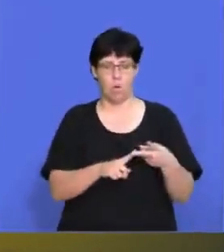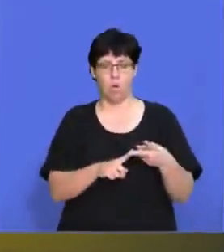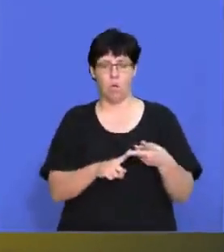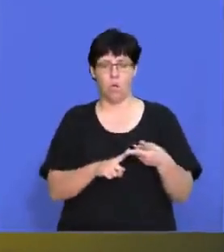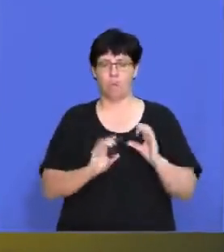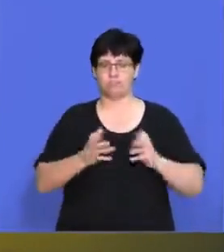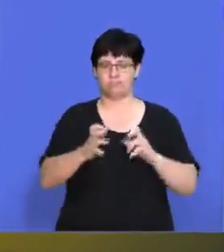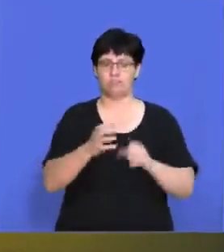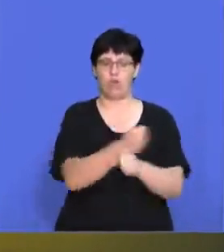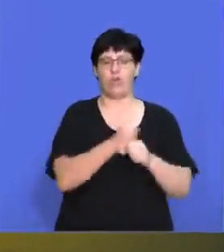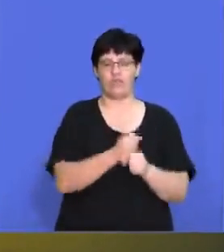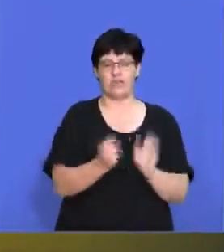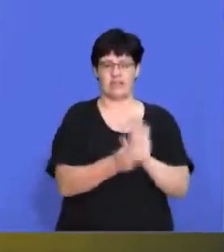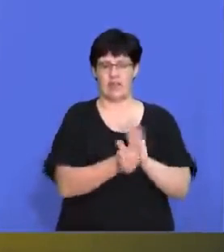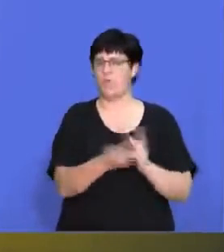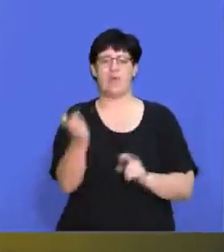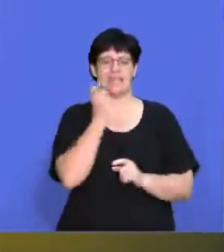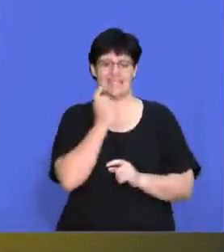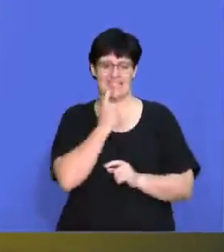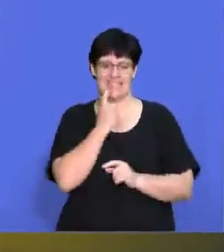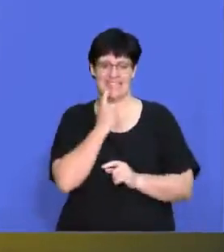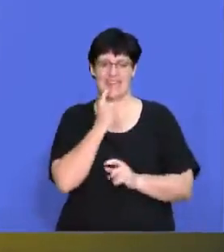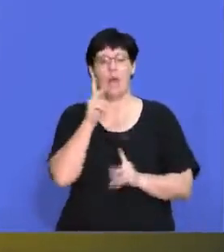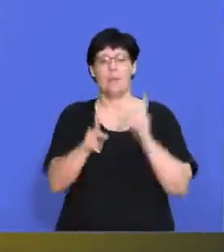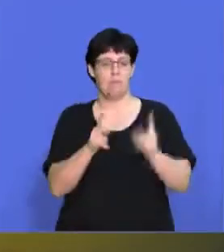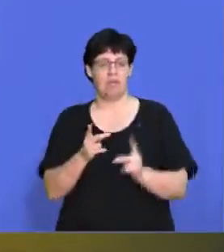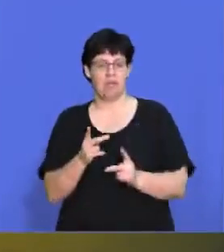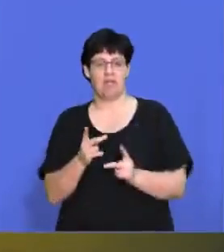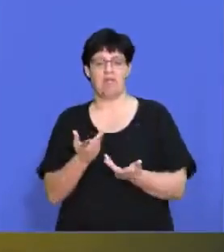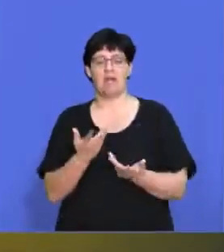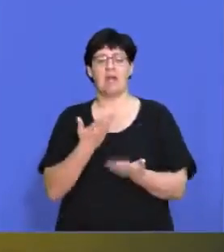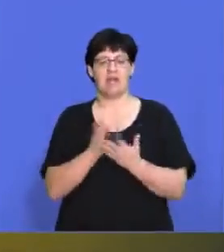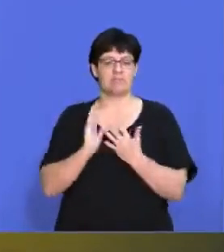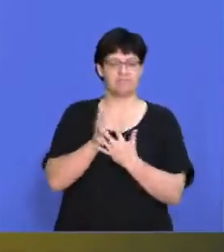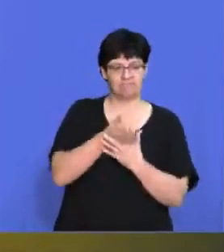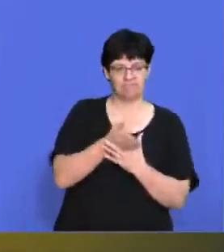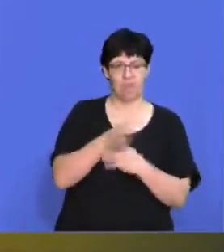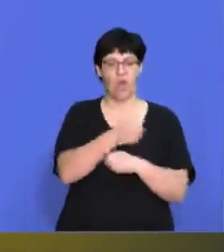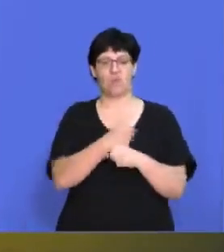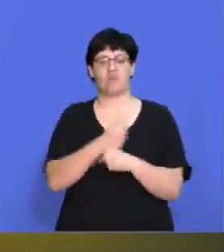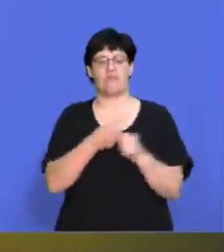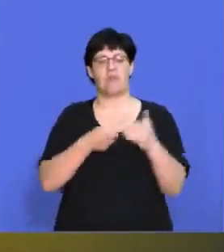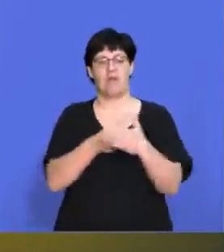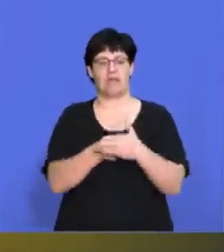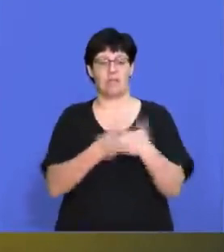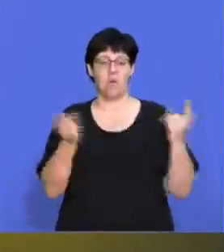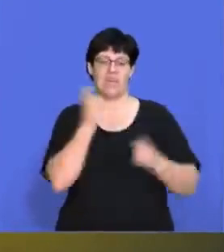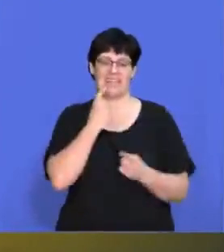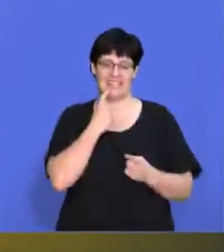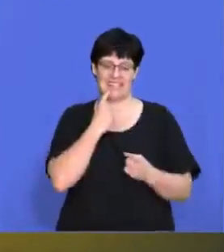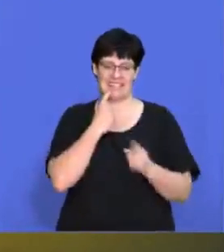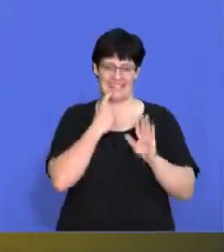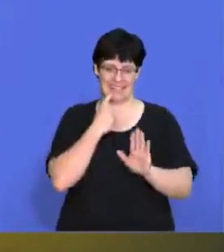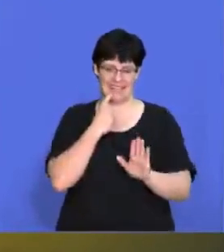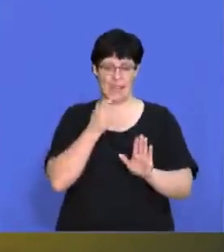there it's going to be a lot easier. So people will be able to enter the coffee market a lot easier than they would be able to